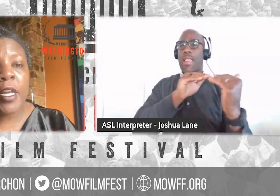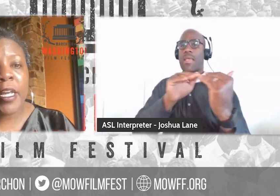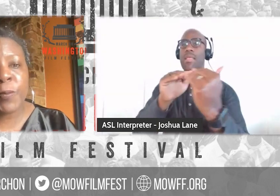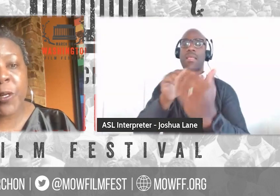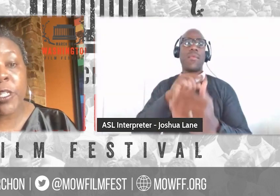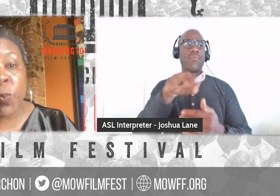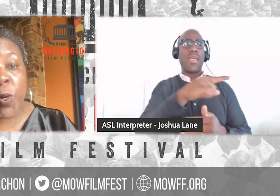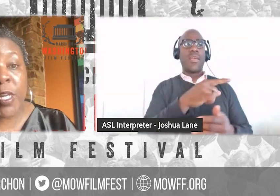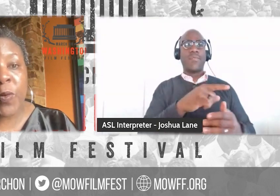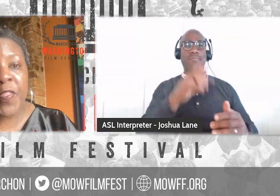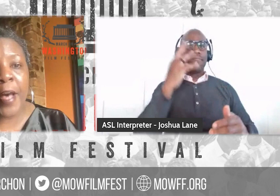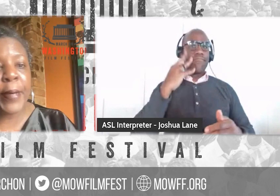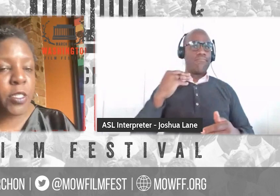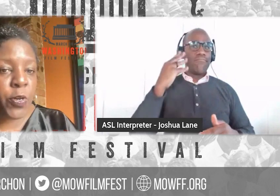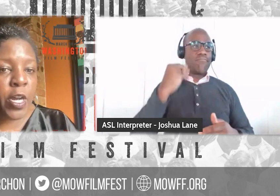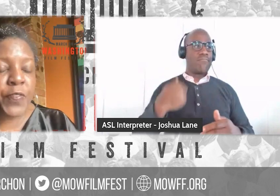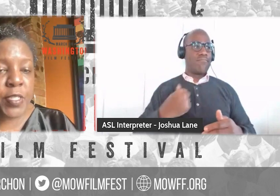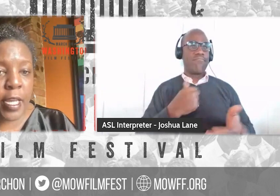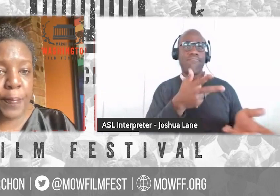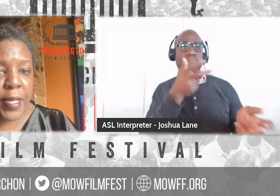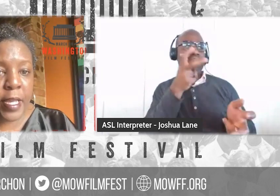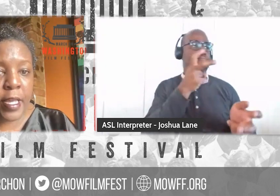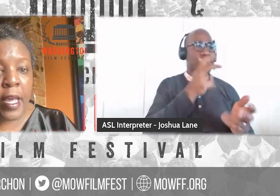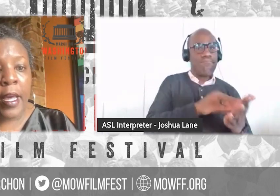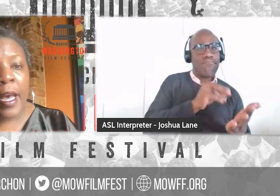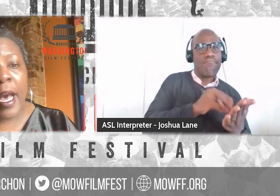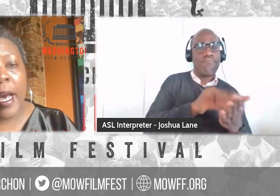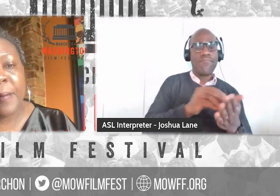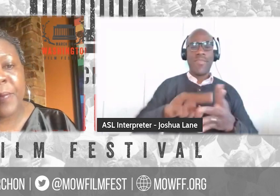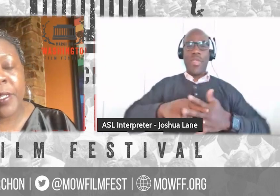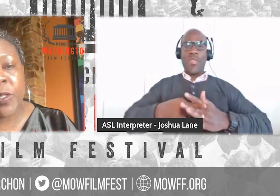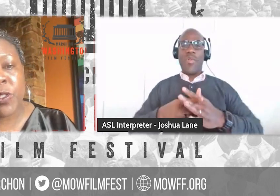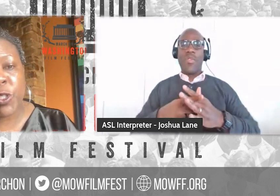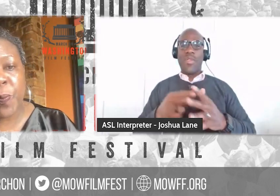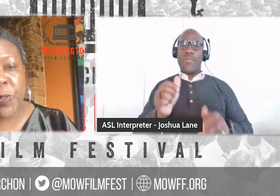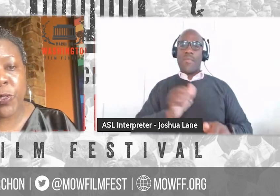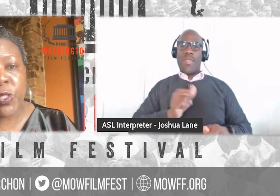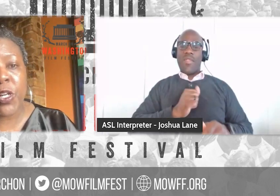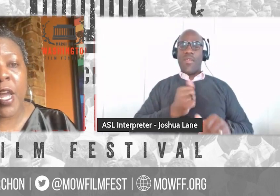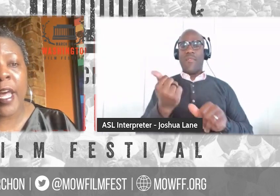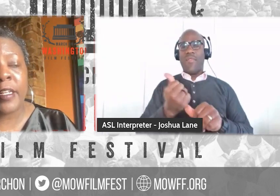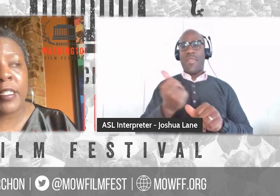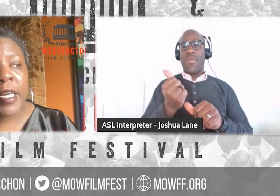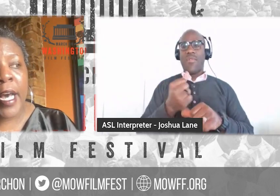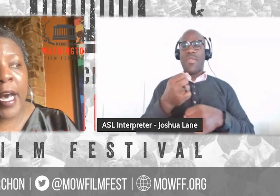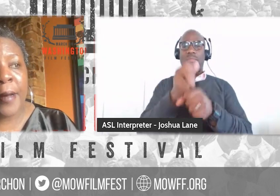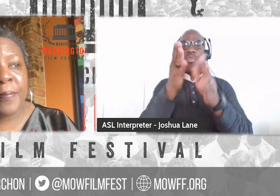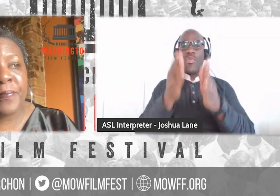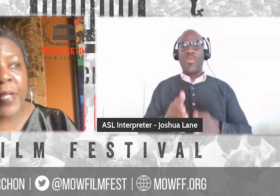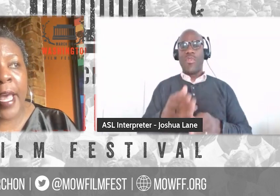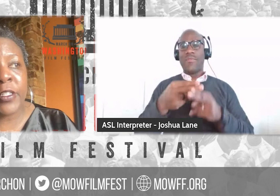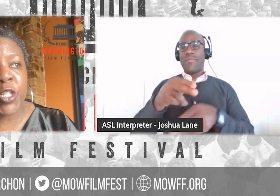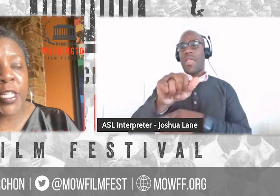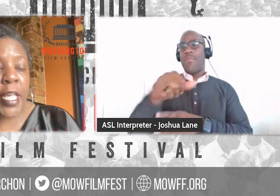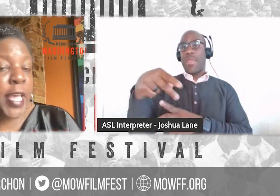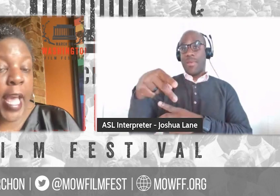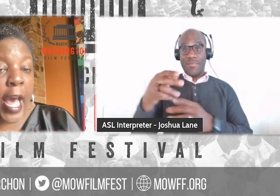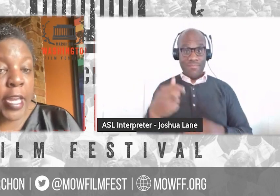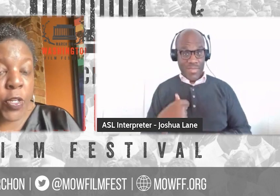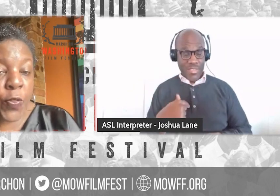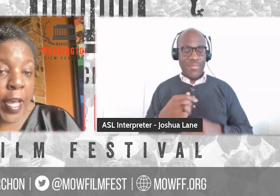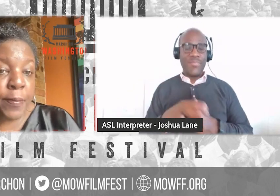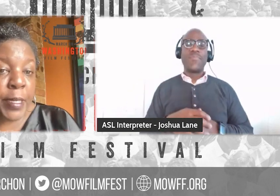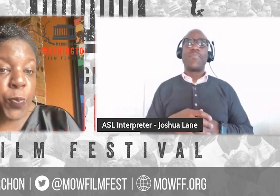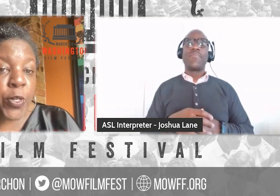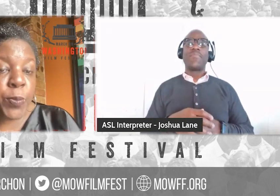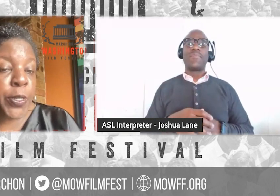their experience working with them. I started off as an AP, um, you know, associate producer and, um, and just, they